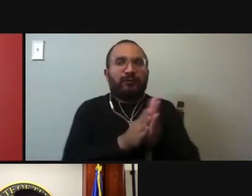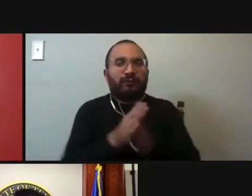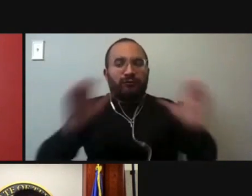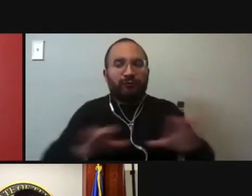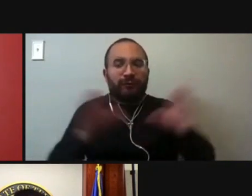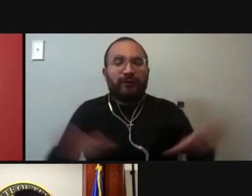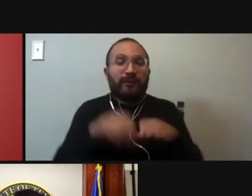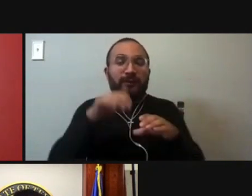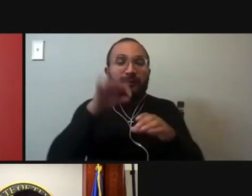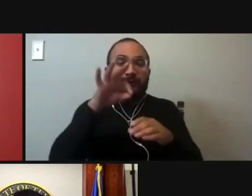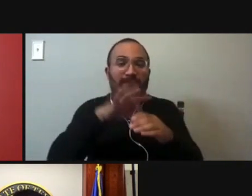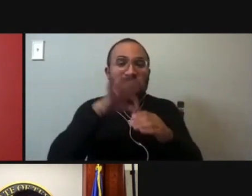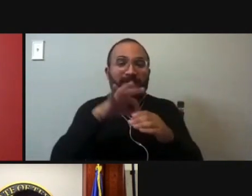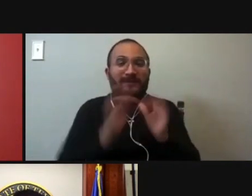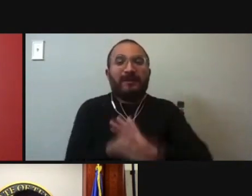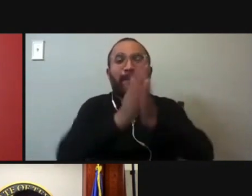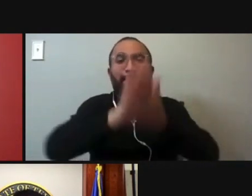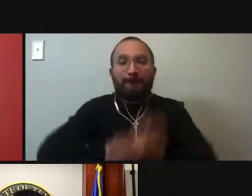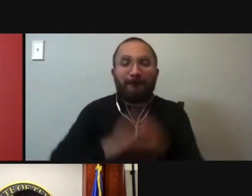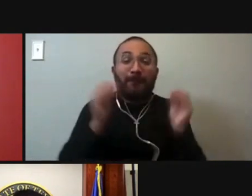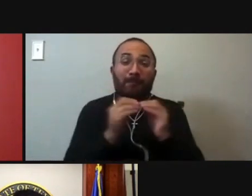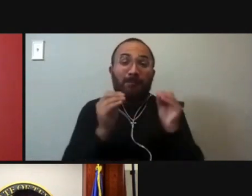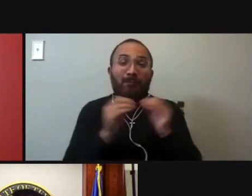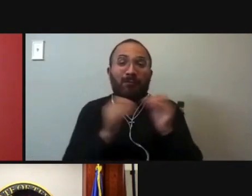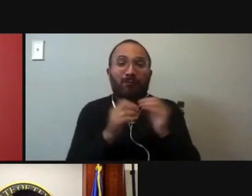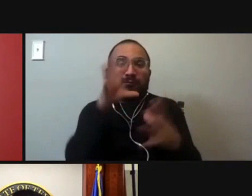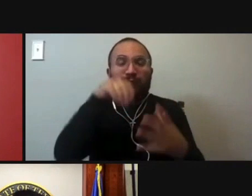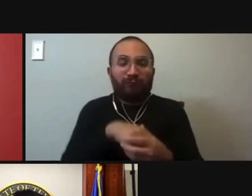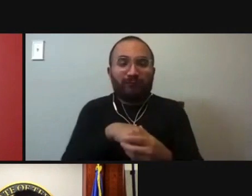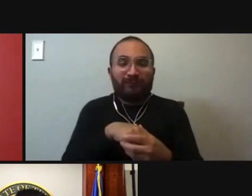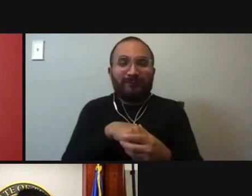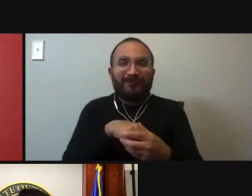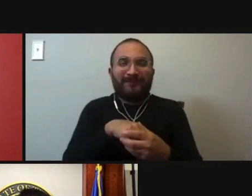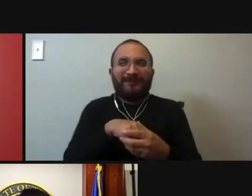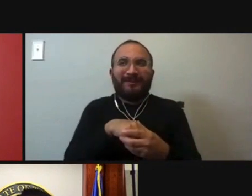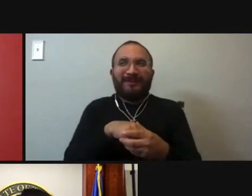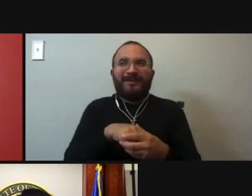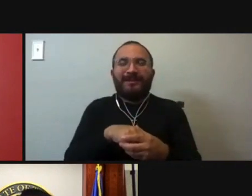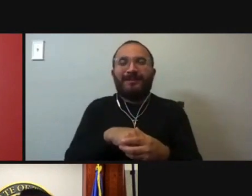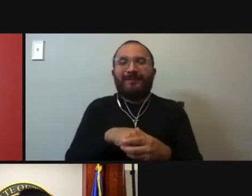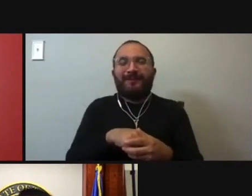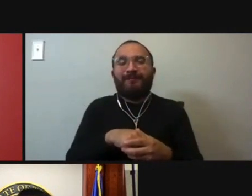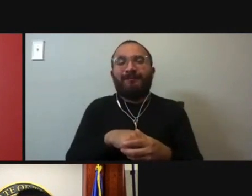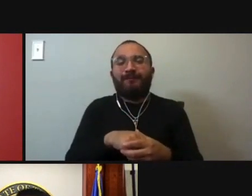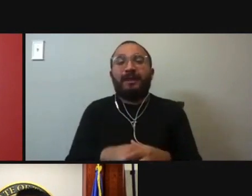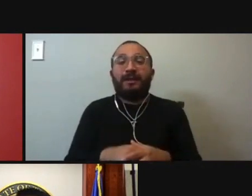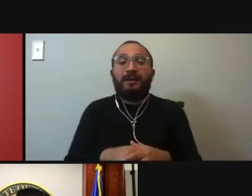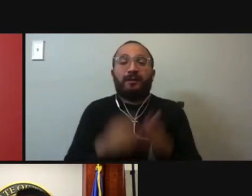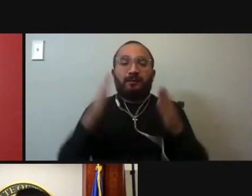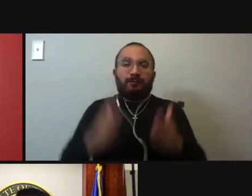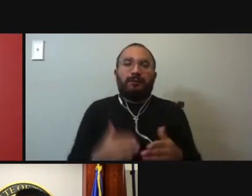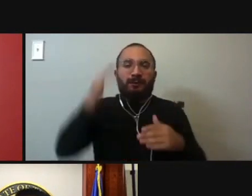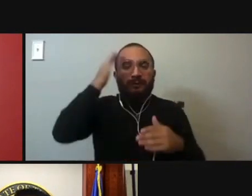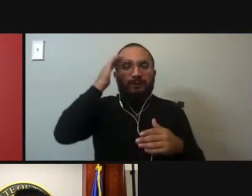out and vote and become more engaged. And of course, as someone who's on